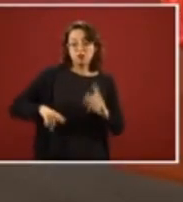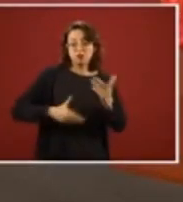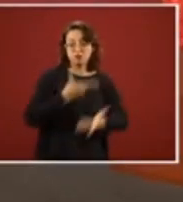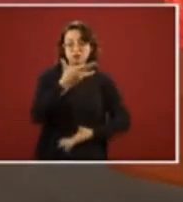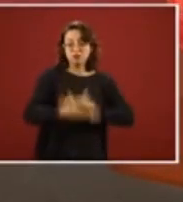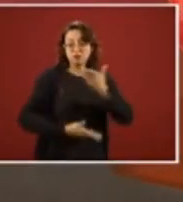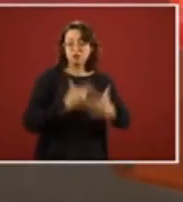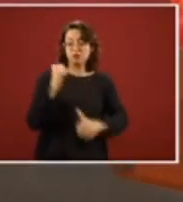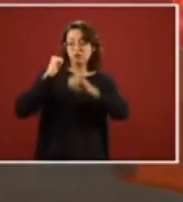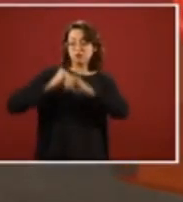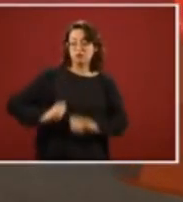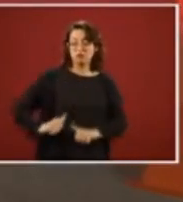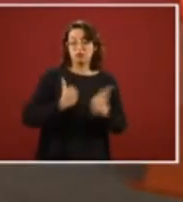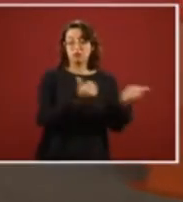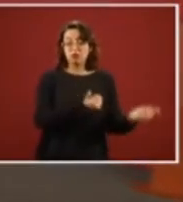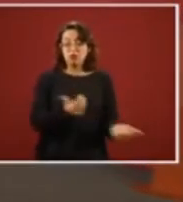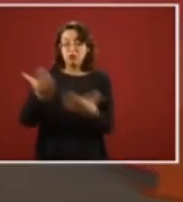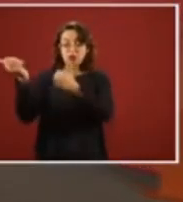-functioning officials.